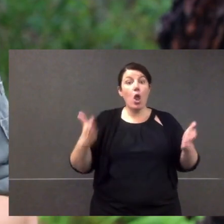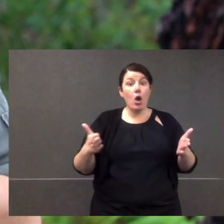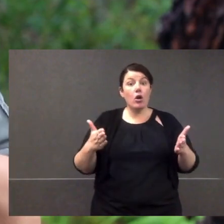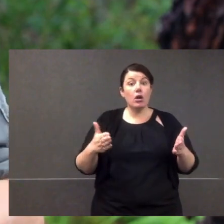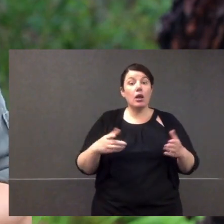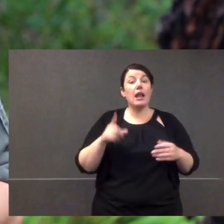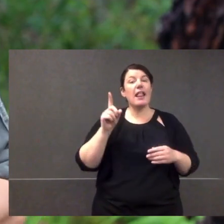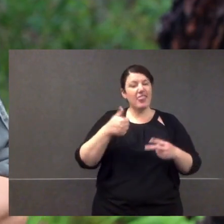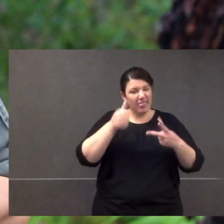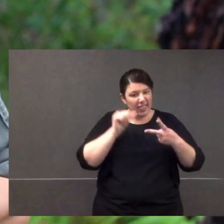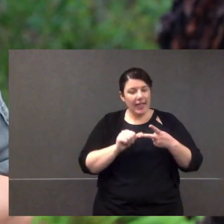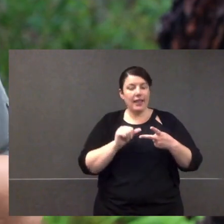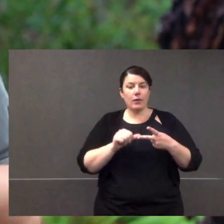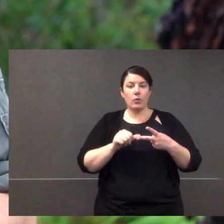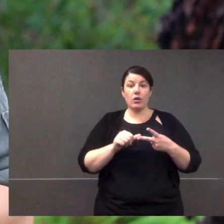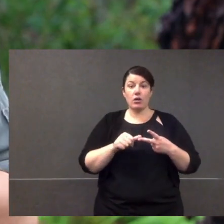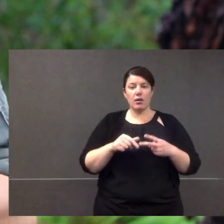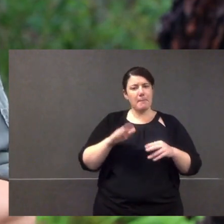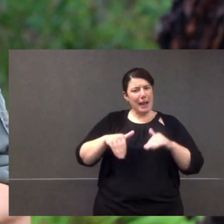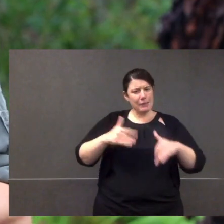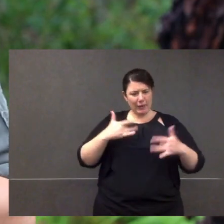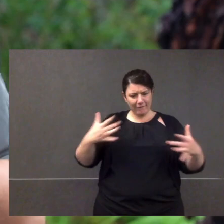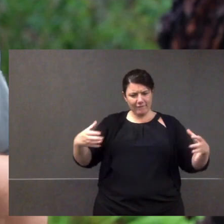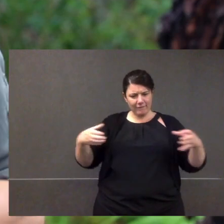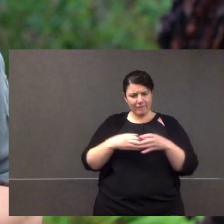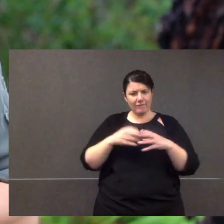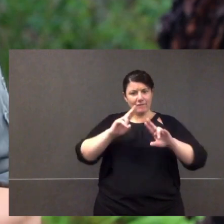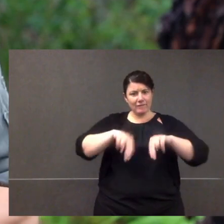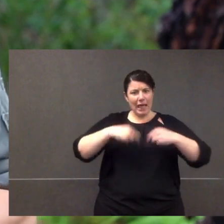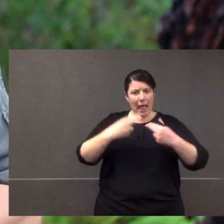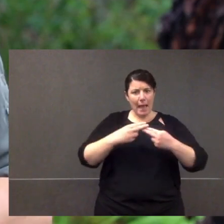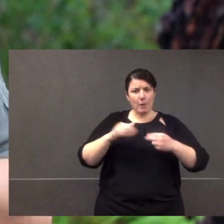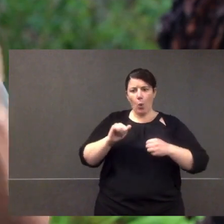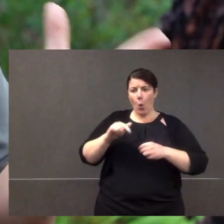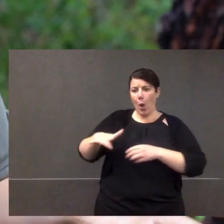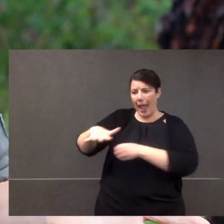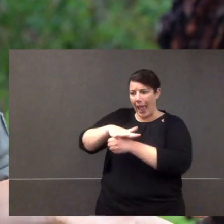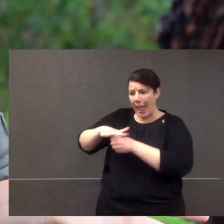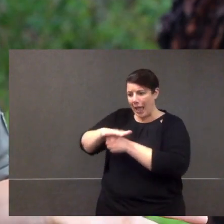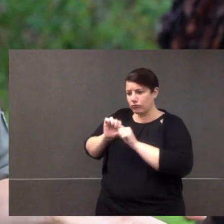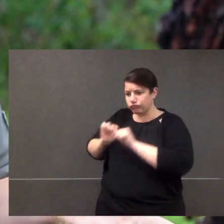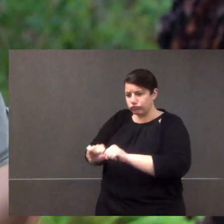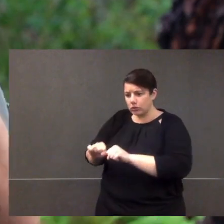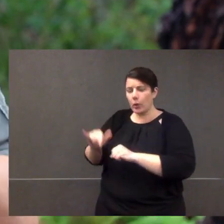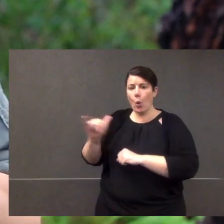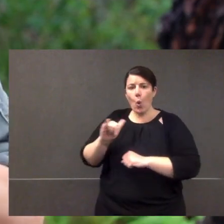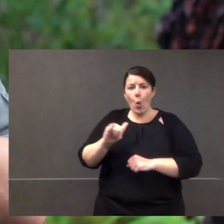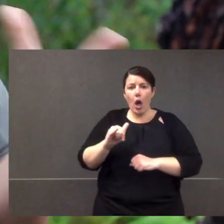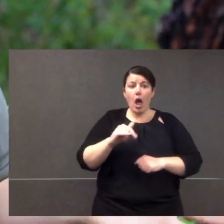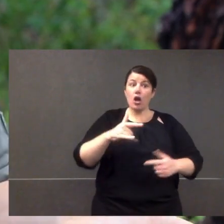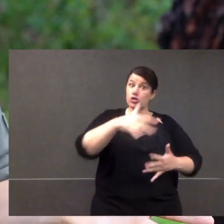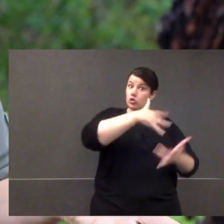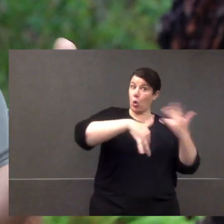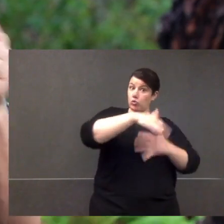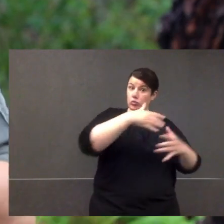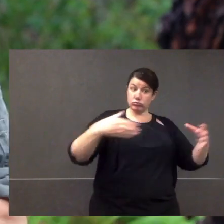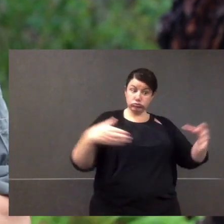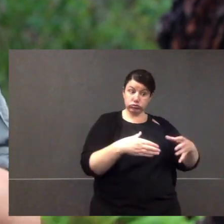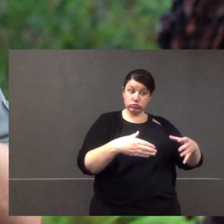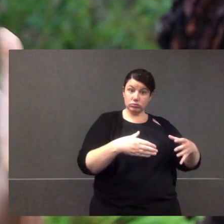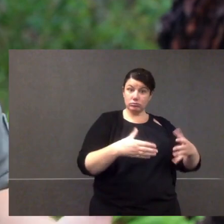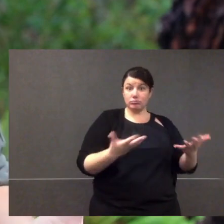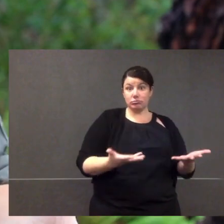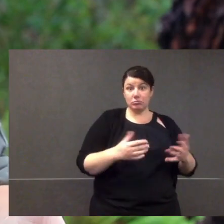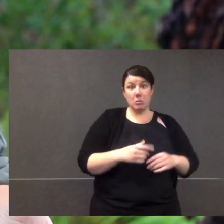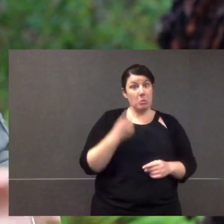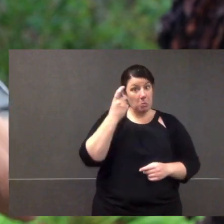Once you've found that out, want you to tell me whether they live in family groups, or in their territories, or